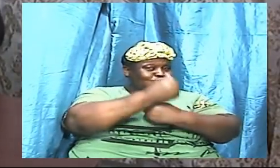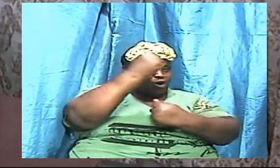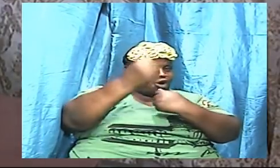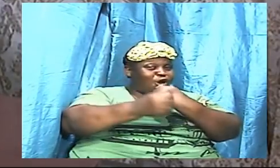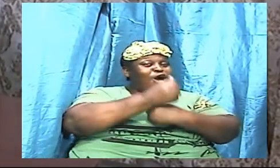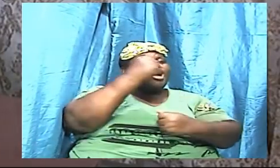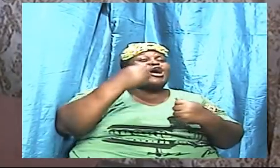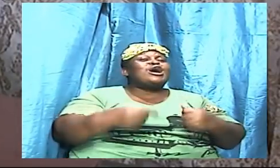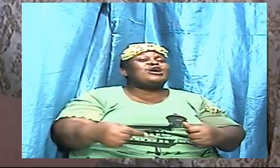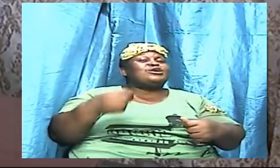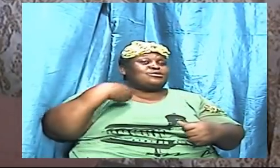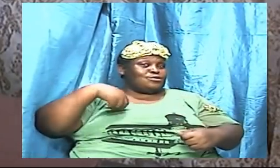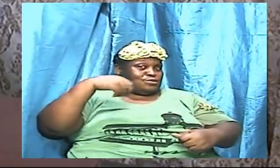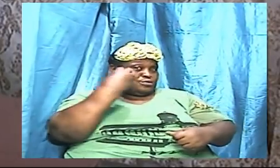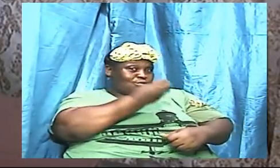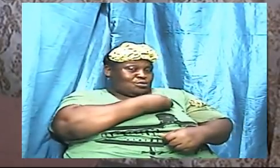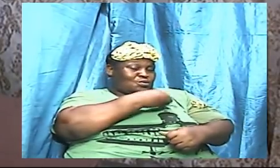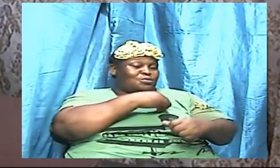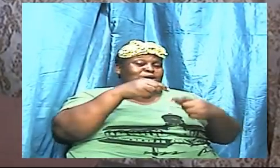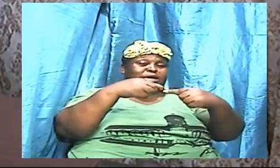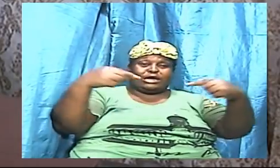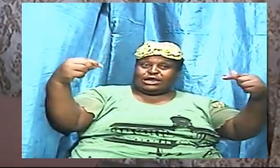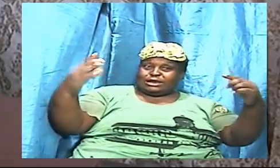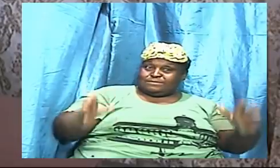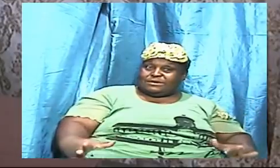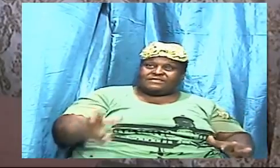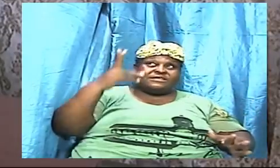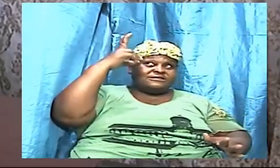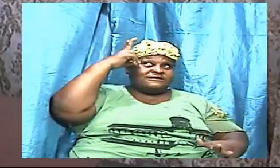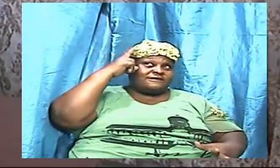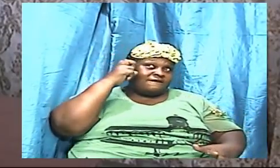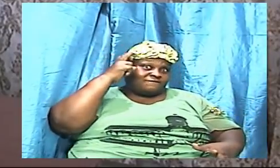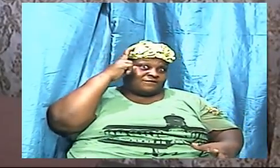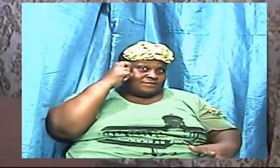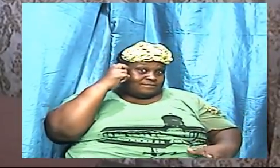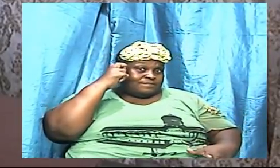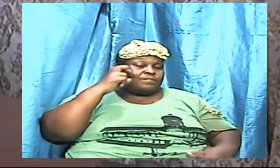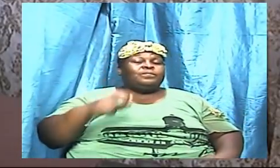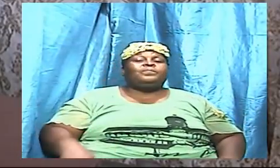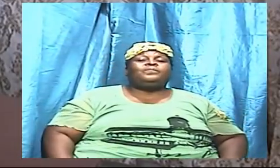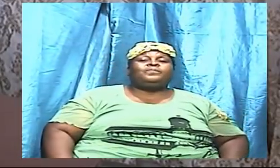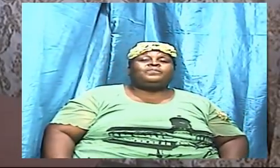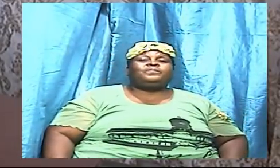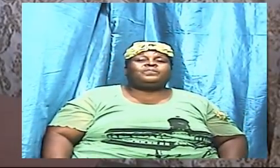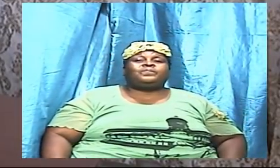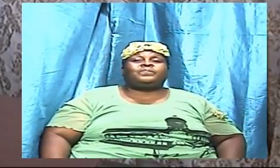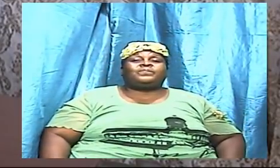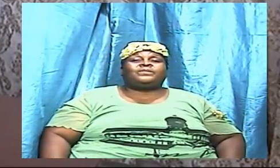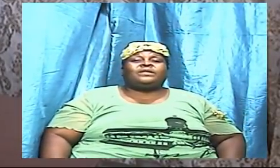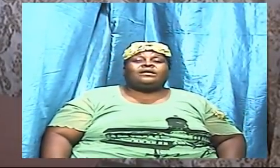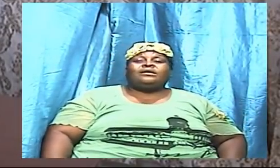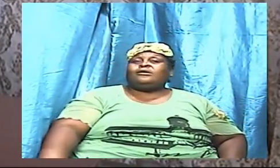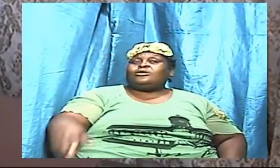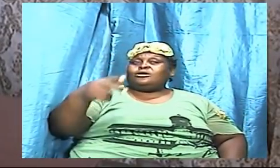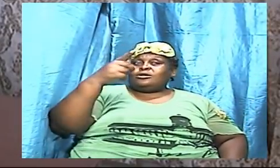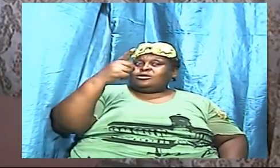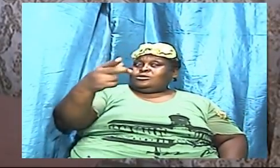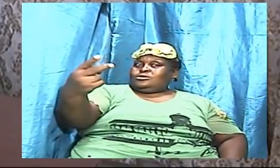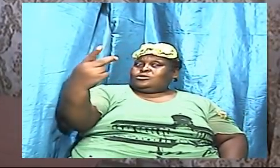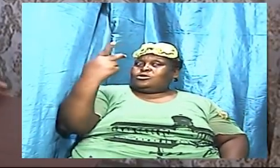that is very, very important. I therefore would want us to look back as we move on now.